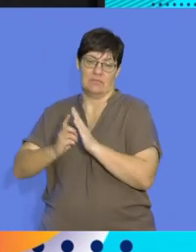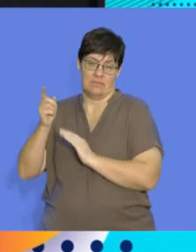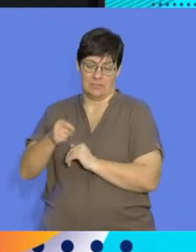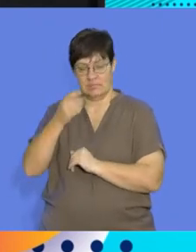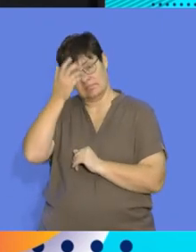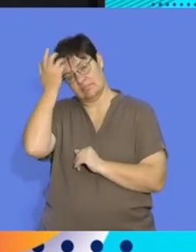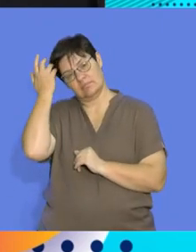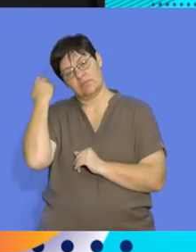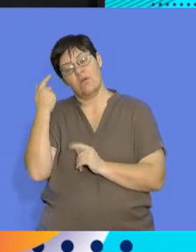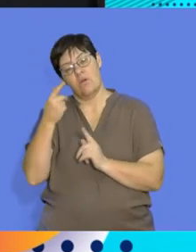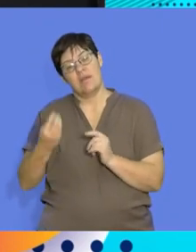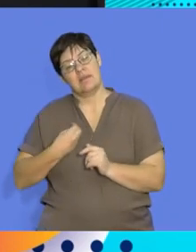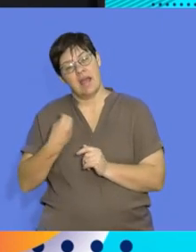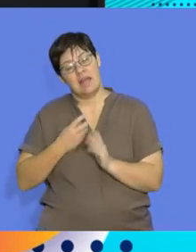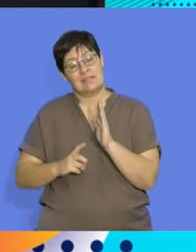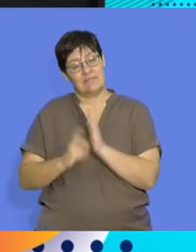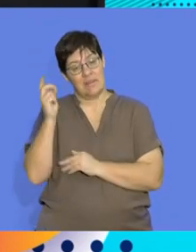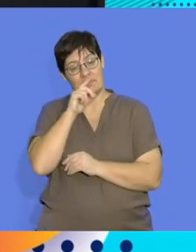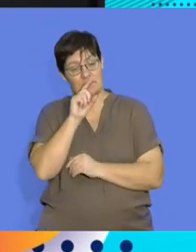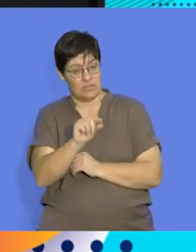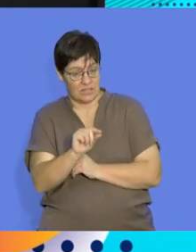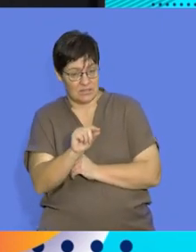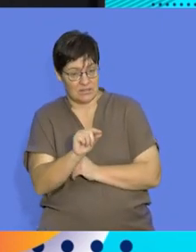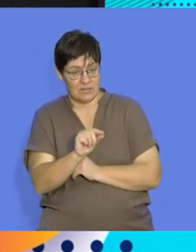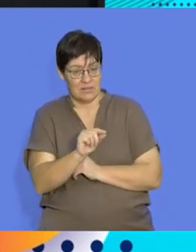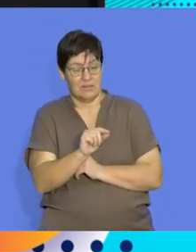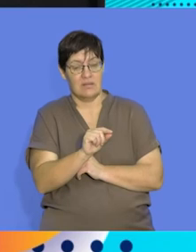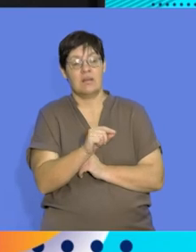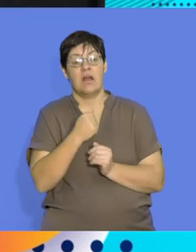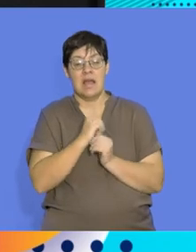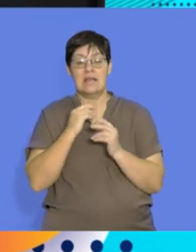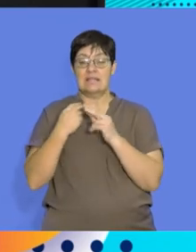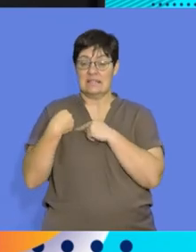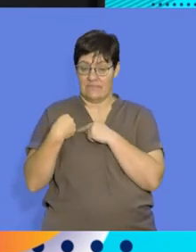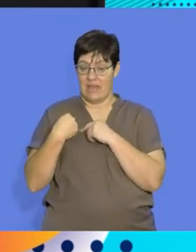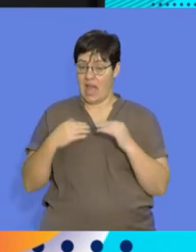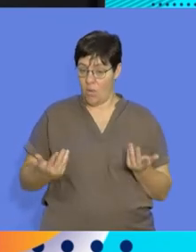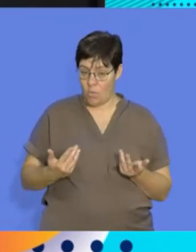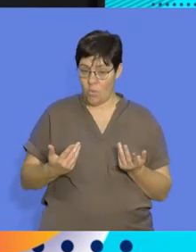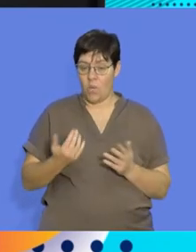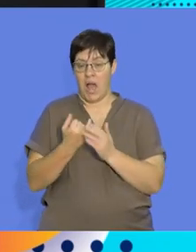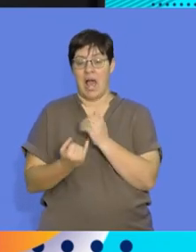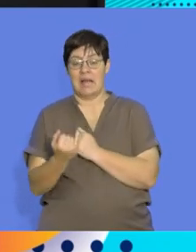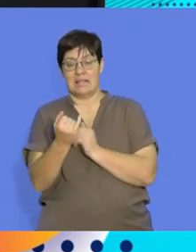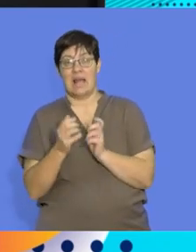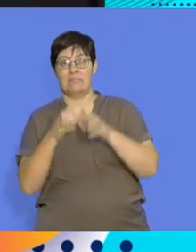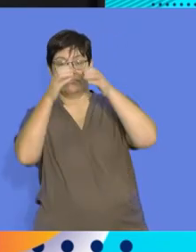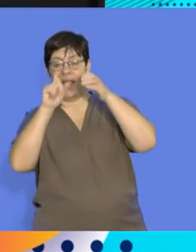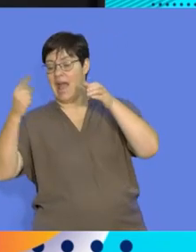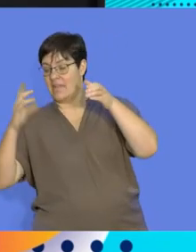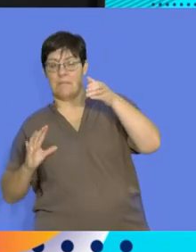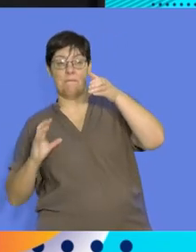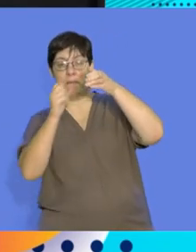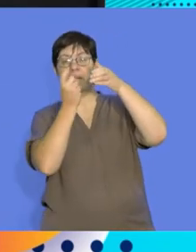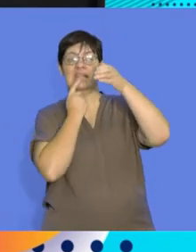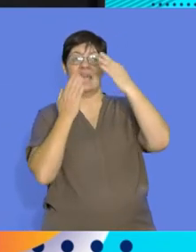to bring them food. And so as a young developing chick, their safety depends on being isolated in an area